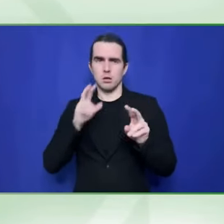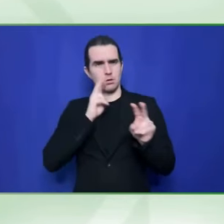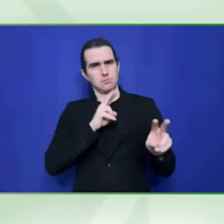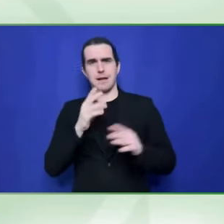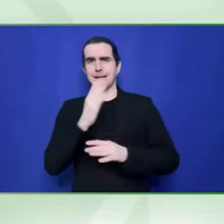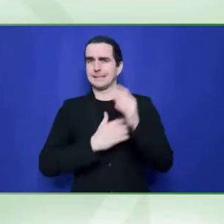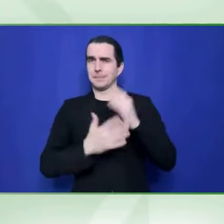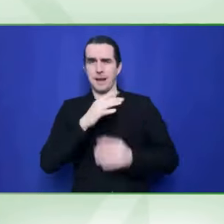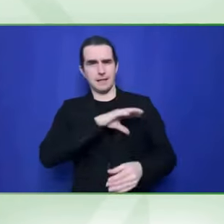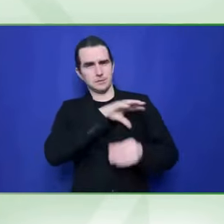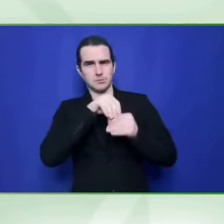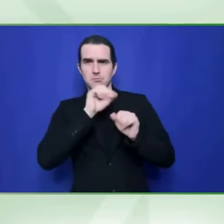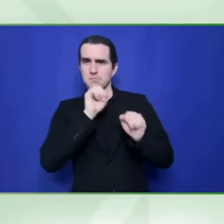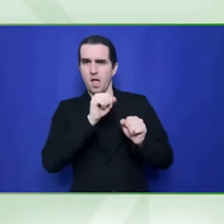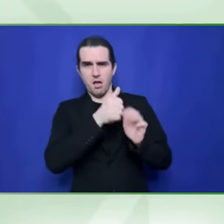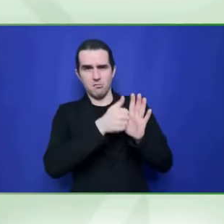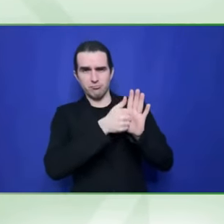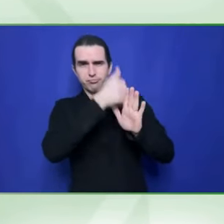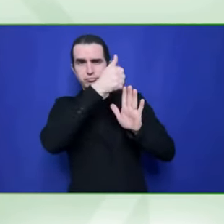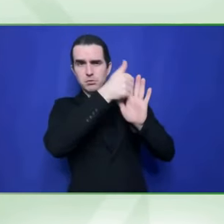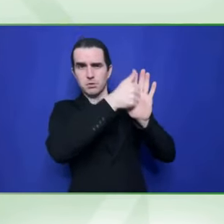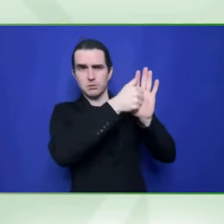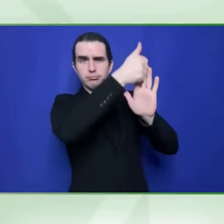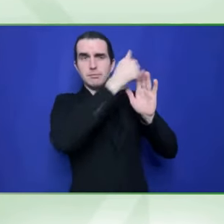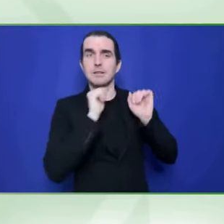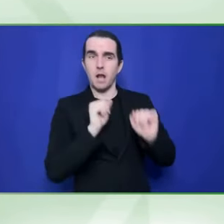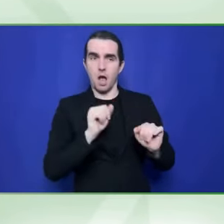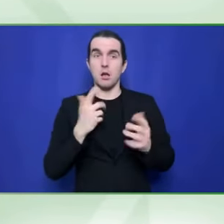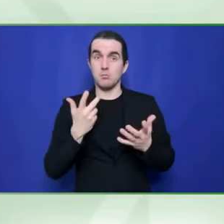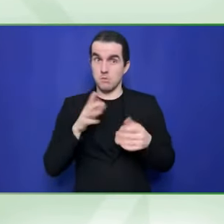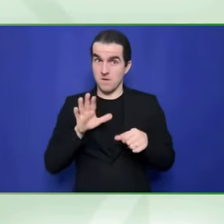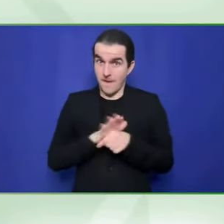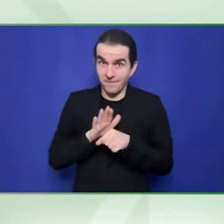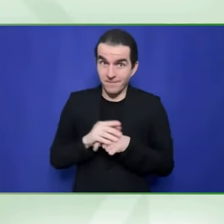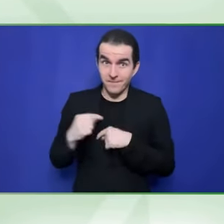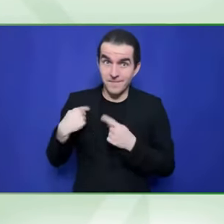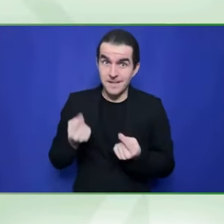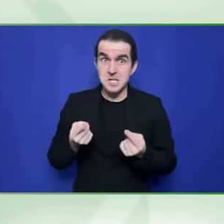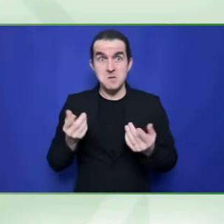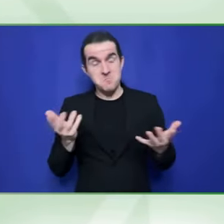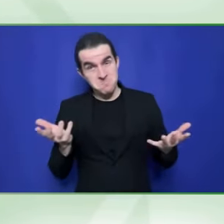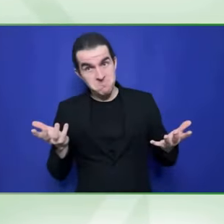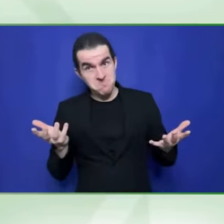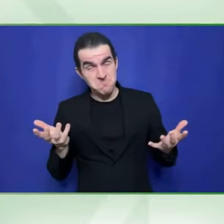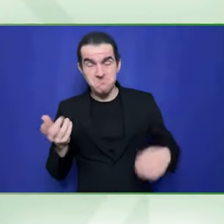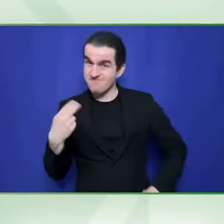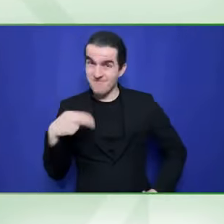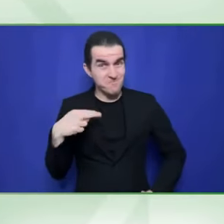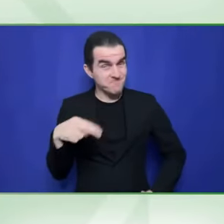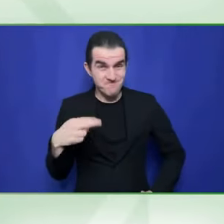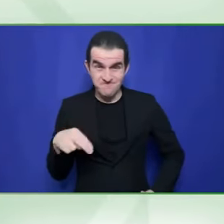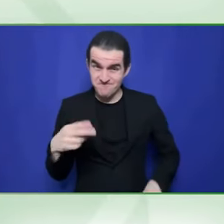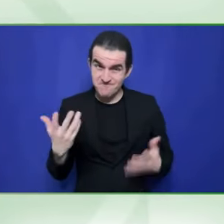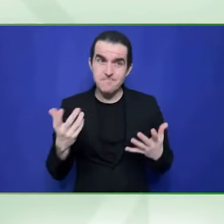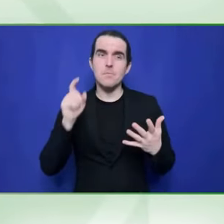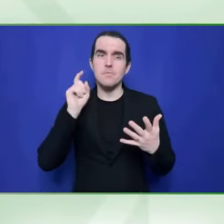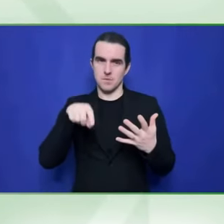collective around the world that can ensure that will change and this new beginning can be built on. That's what I choose to believe.